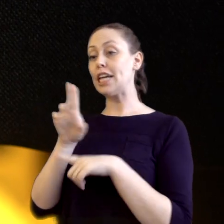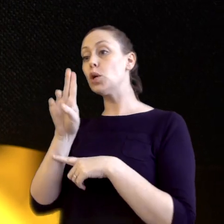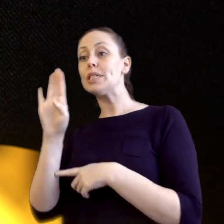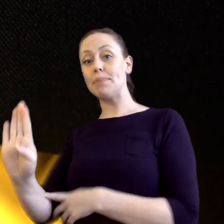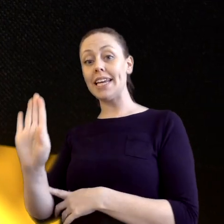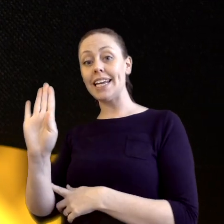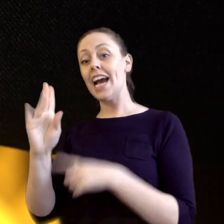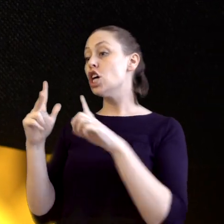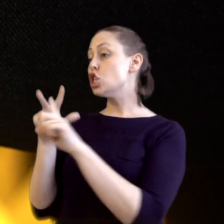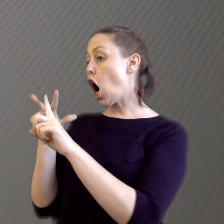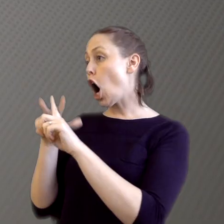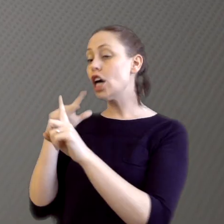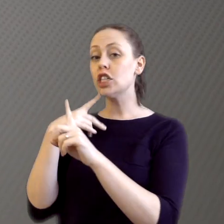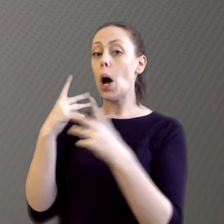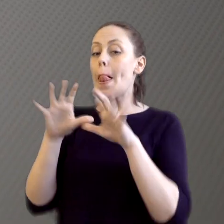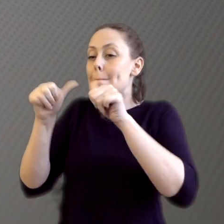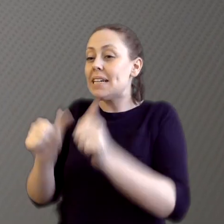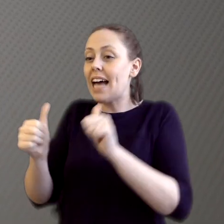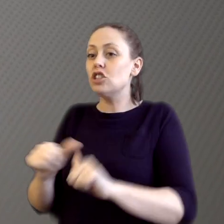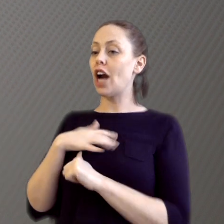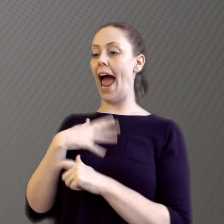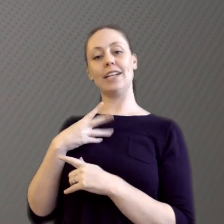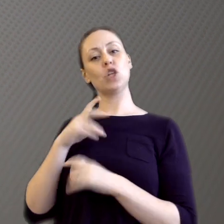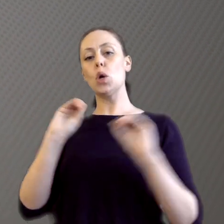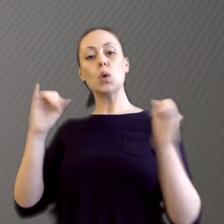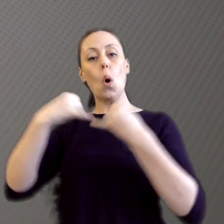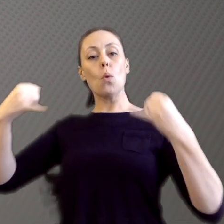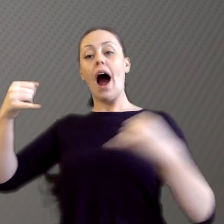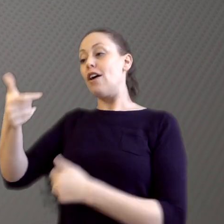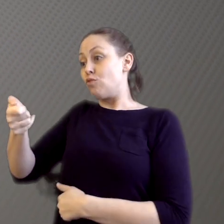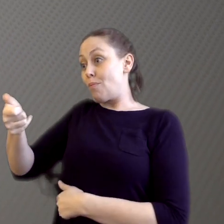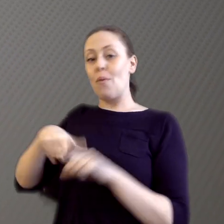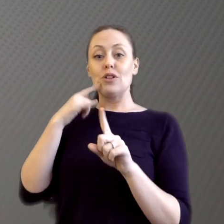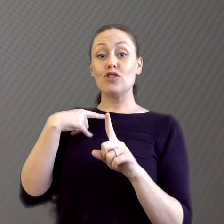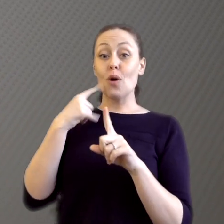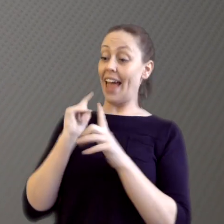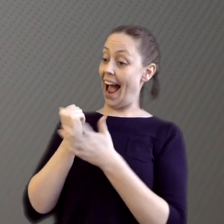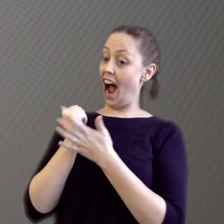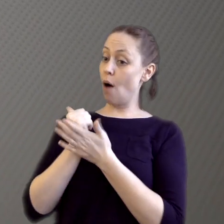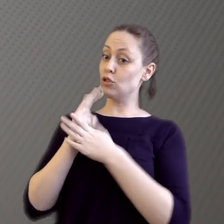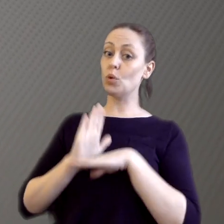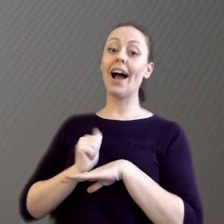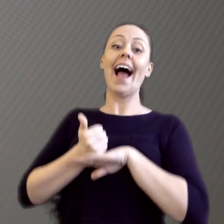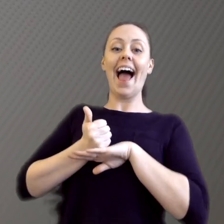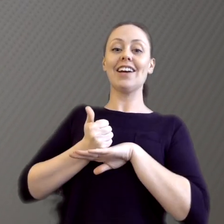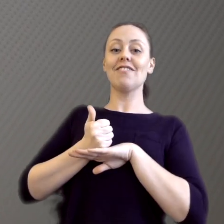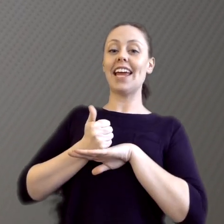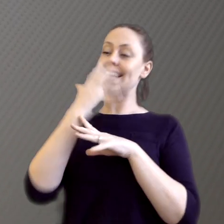charging, massagers, and wireless remote controls. Adjustable bases are elevating the sleep and relaxation